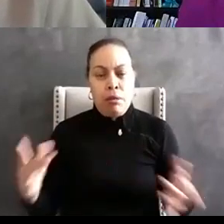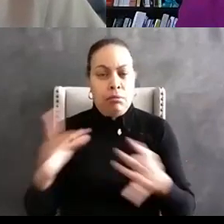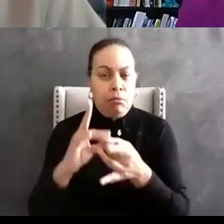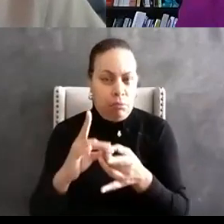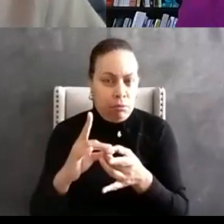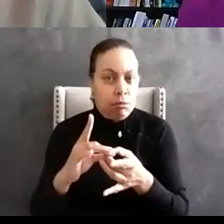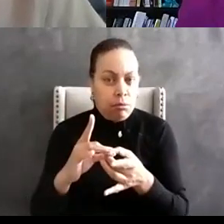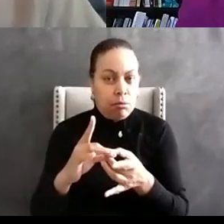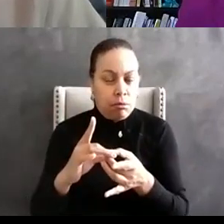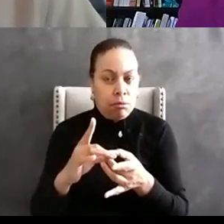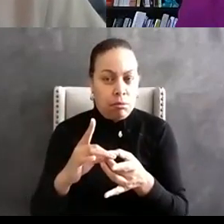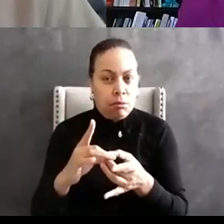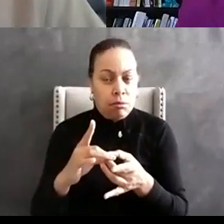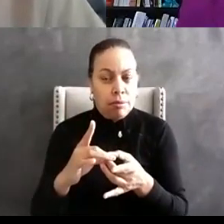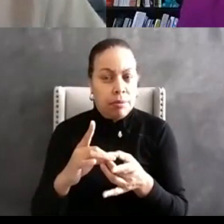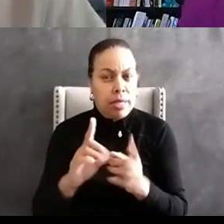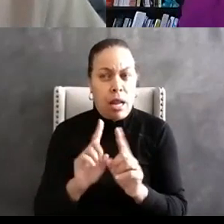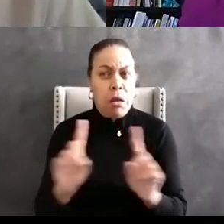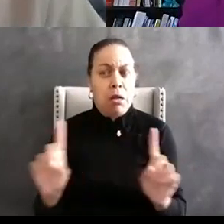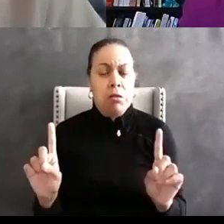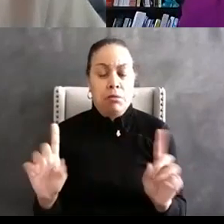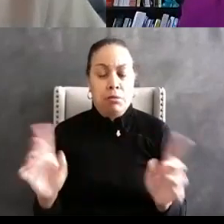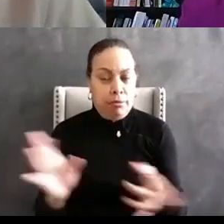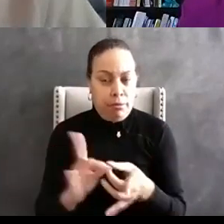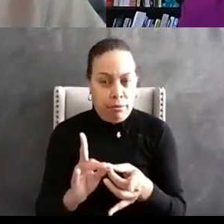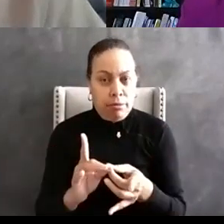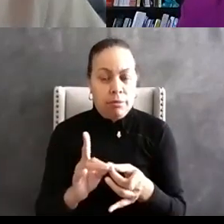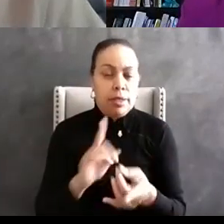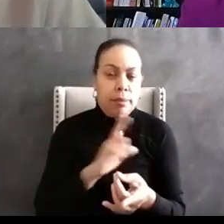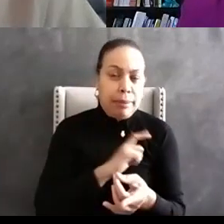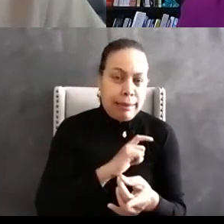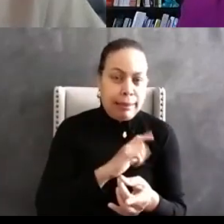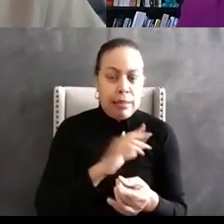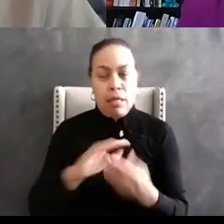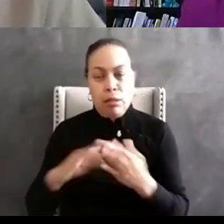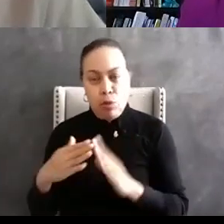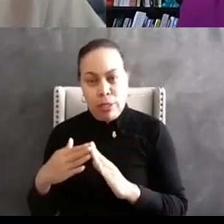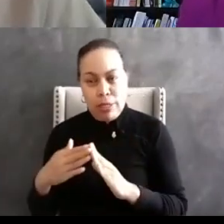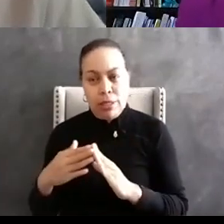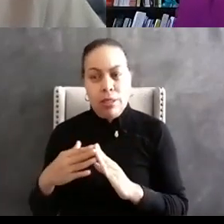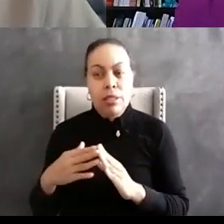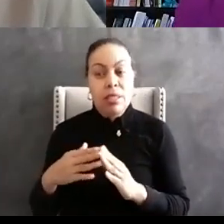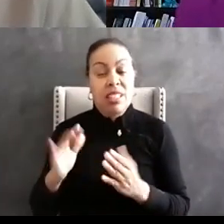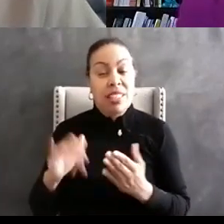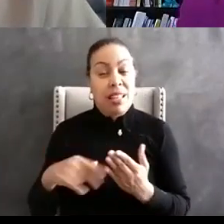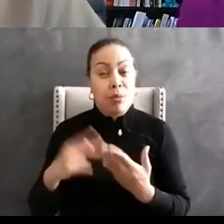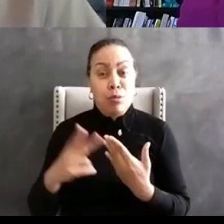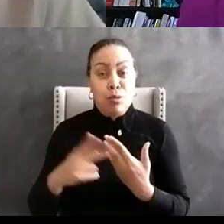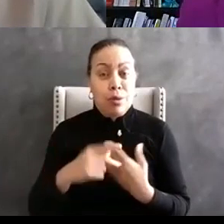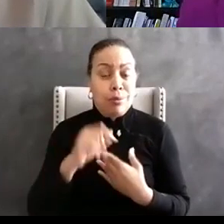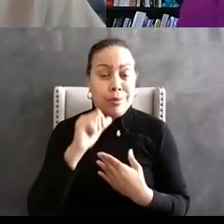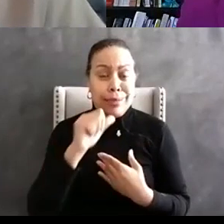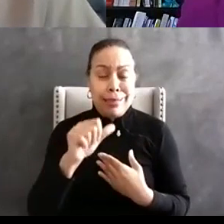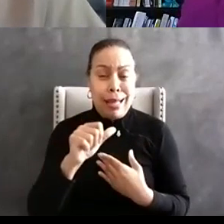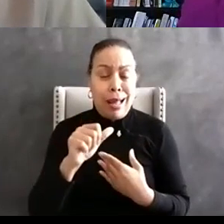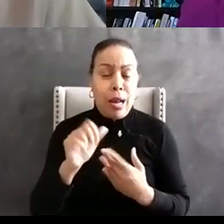exists between our police departments and our communities uh these programs are not you know fluff